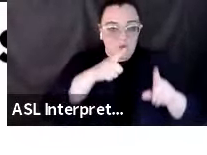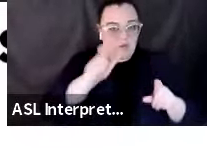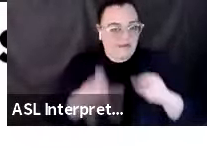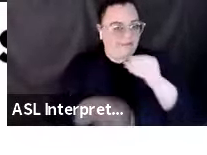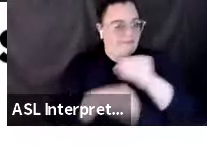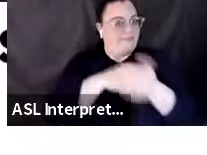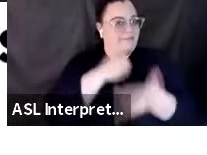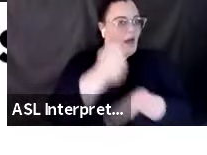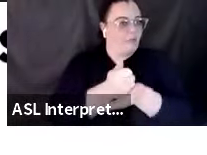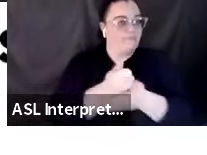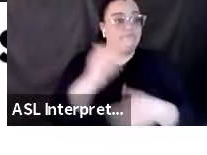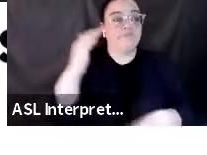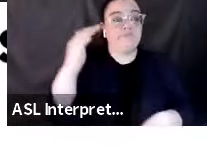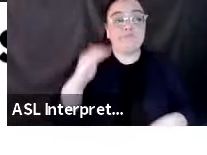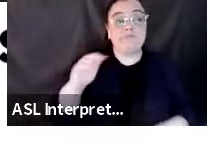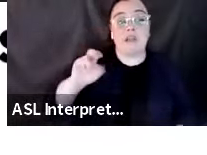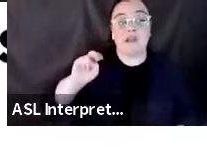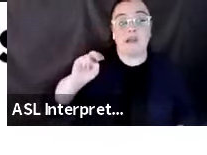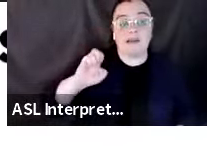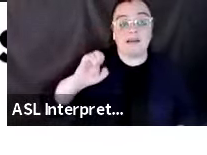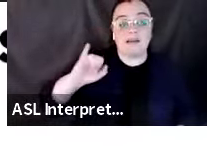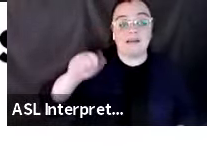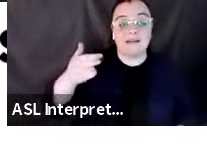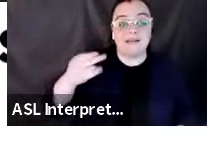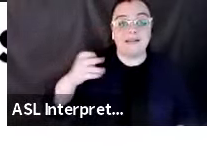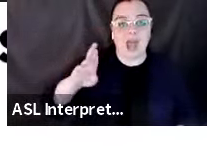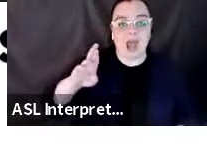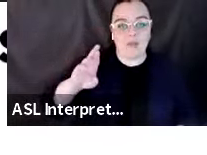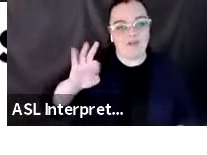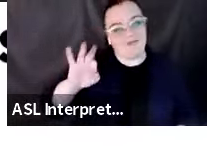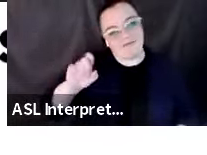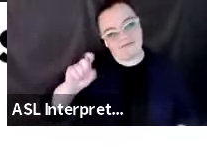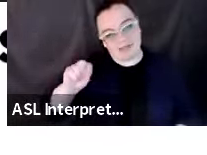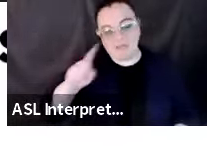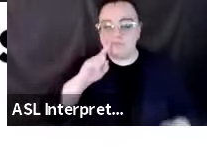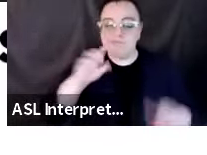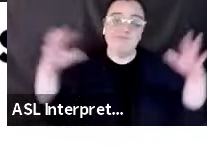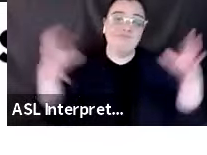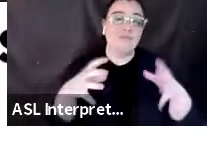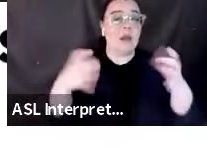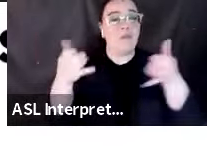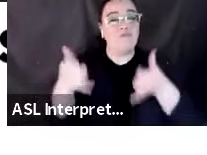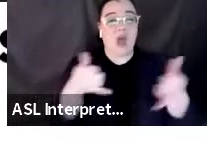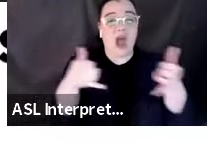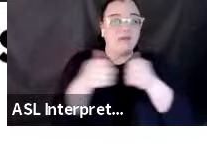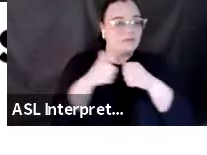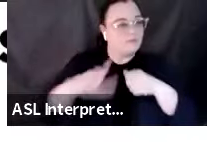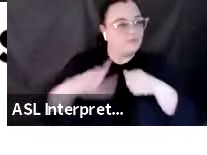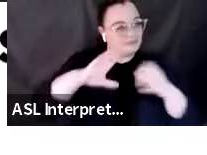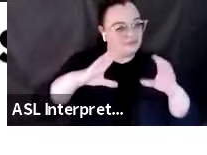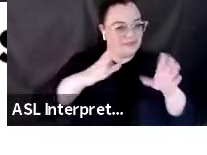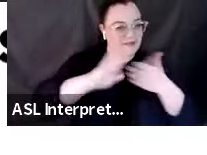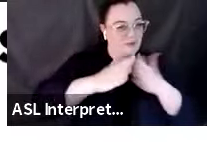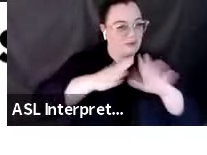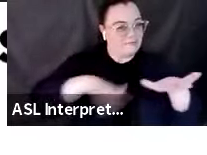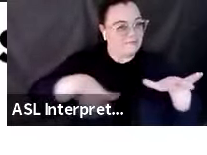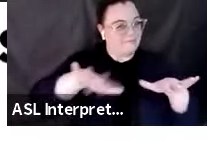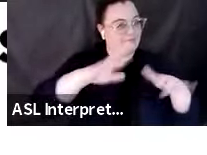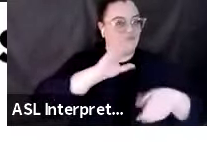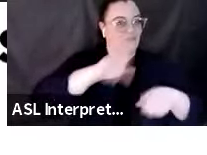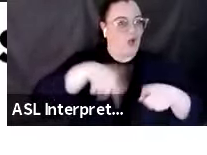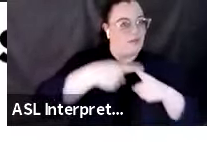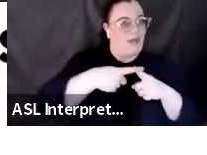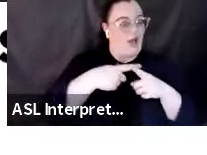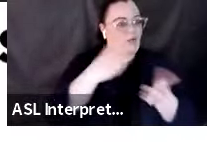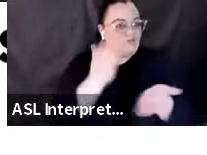There's the NeighborFest Program, where you get together for a party on your block and talk about earthquake and other preparedness. FEMA has a